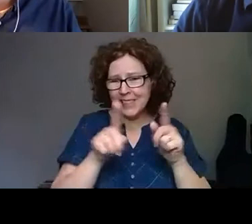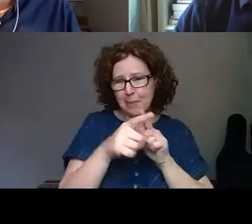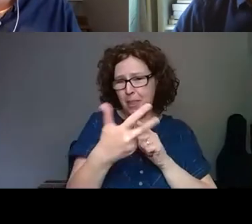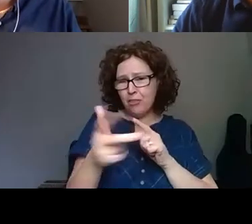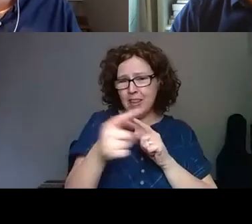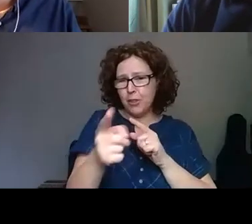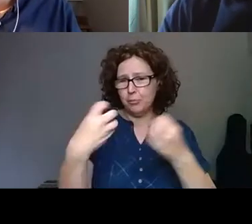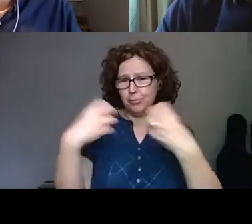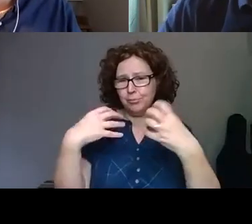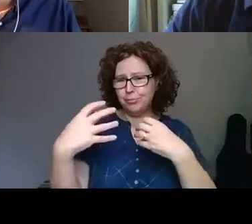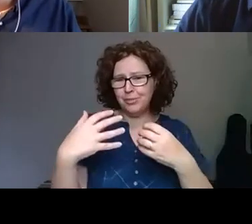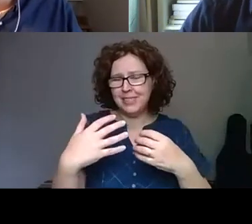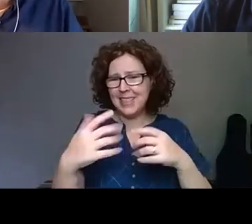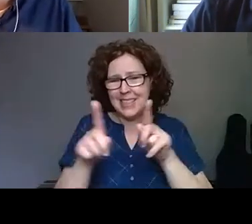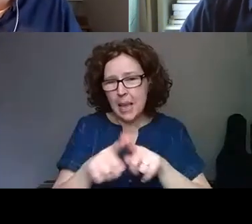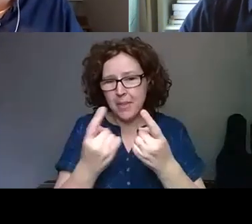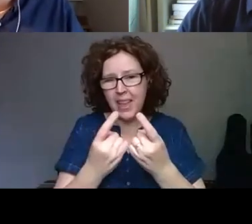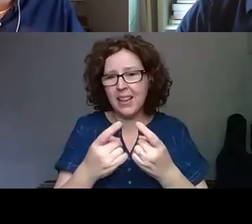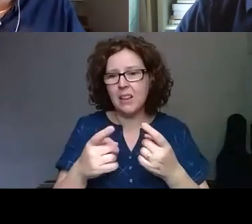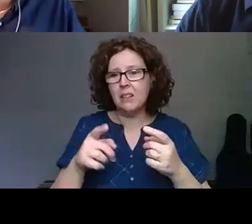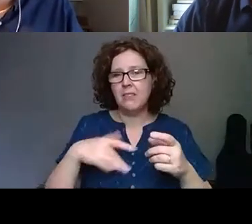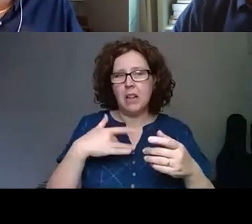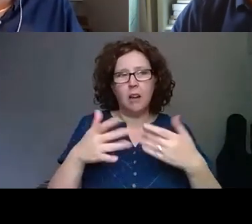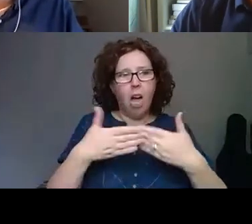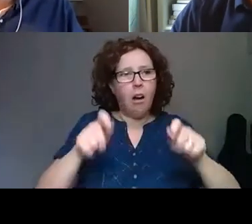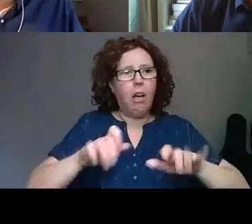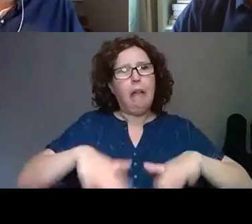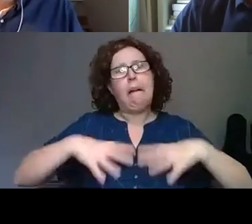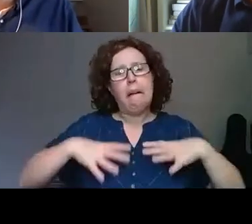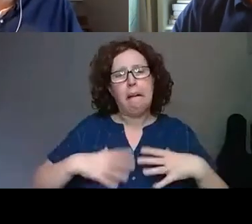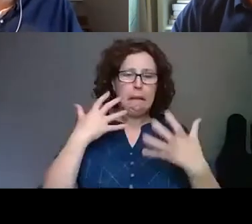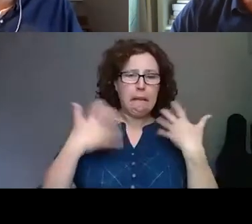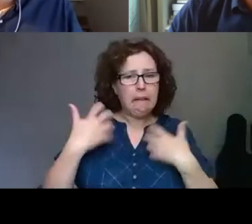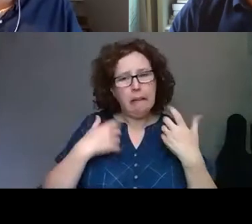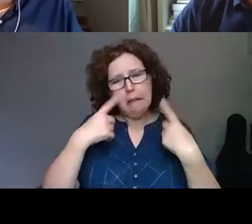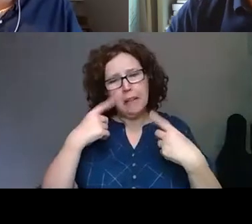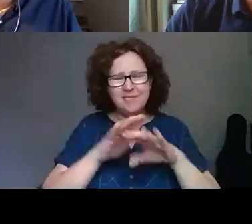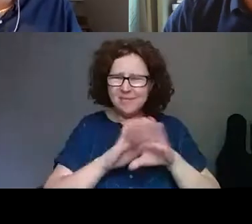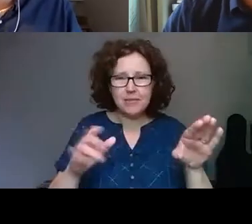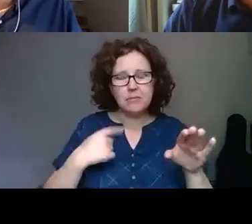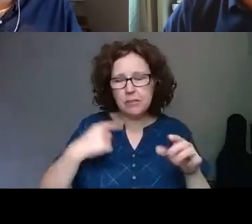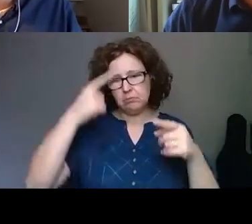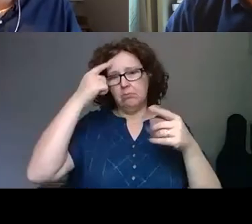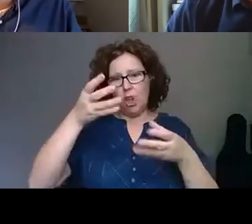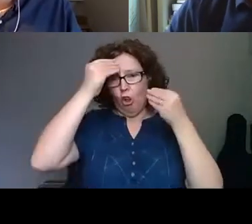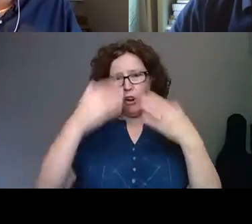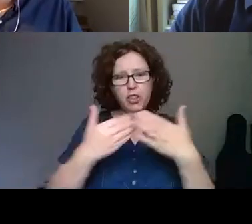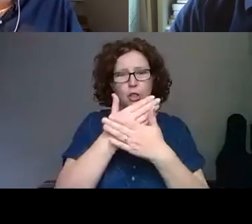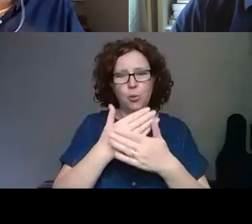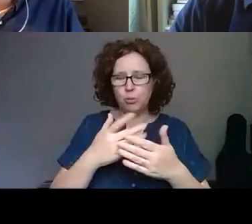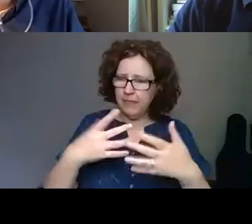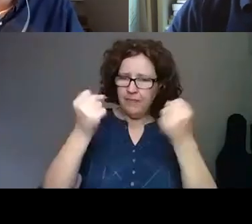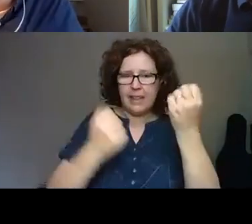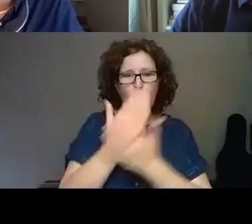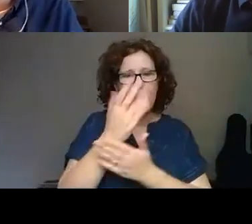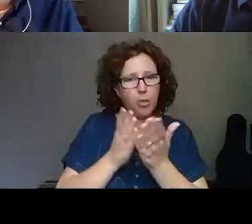the story of who we are. We see this as a moment to relearn and think what we could be, that ability to just find a way through, to be